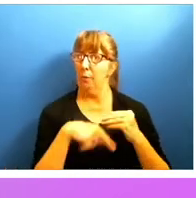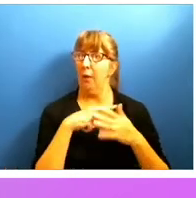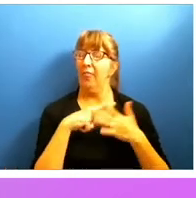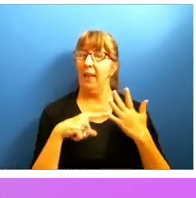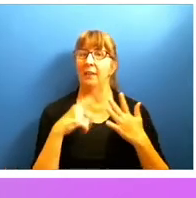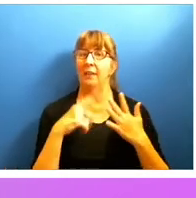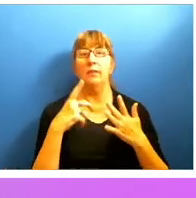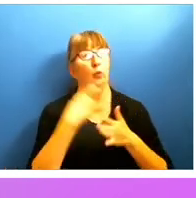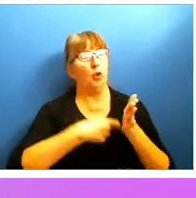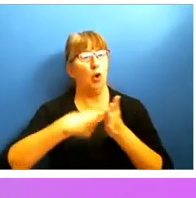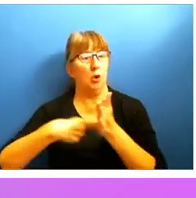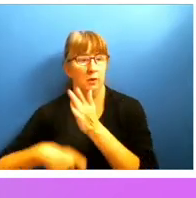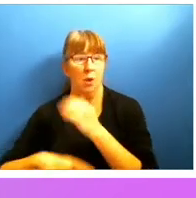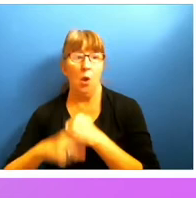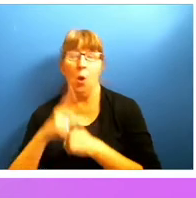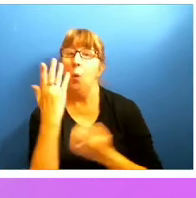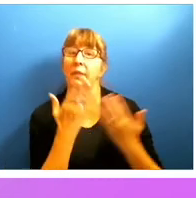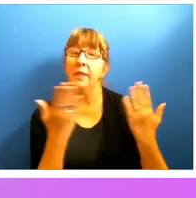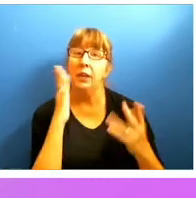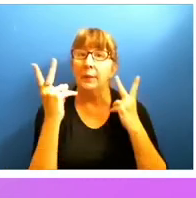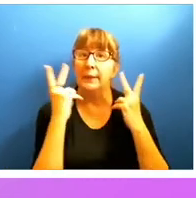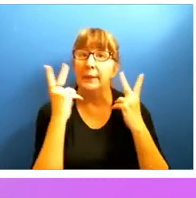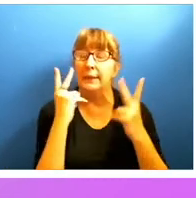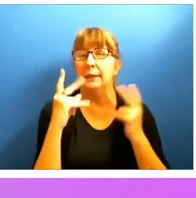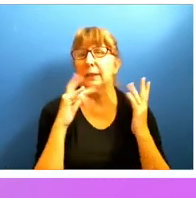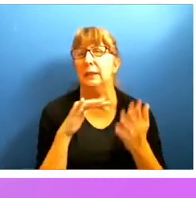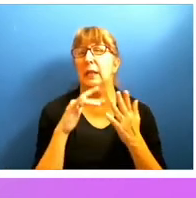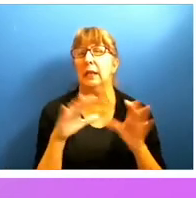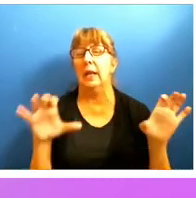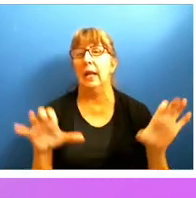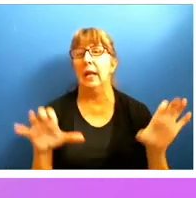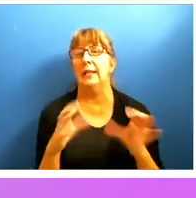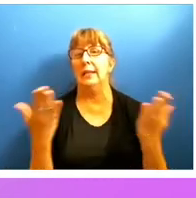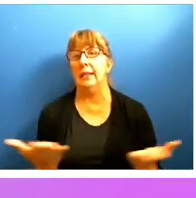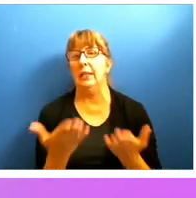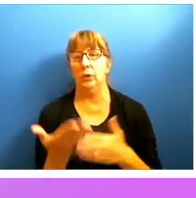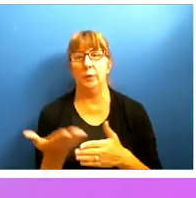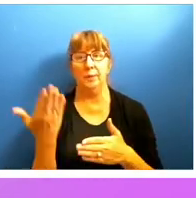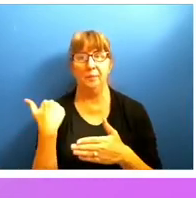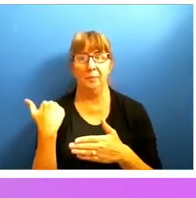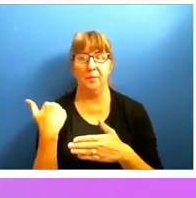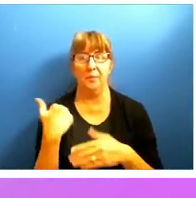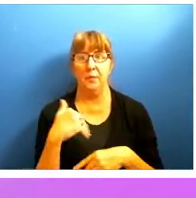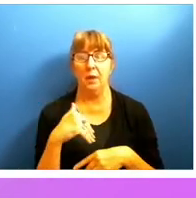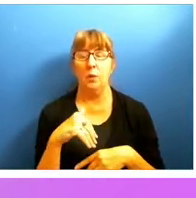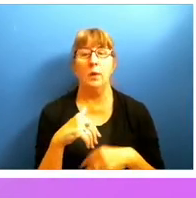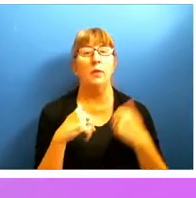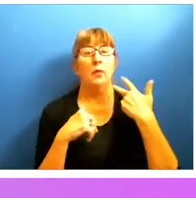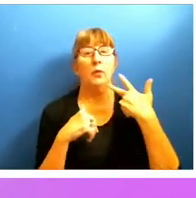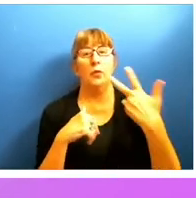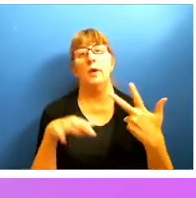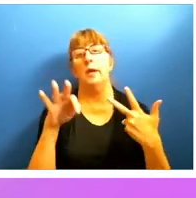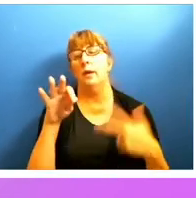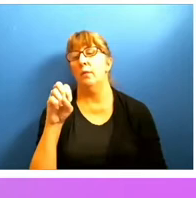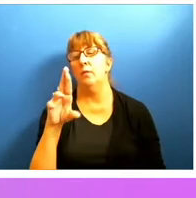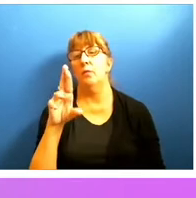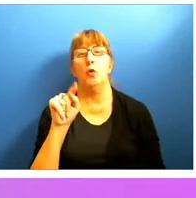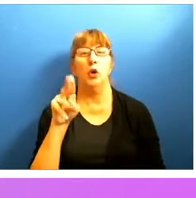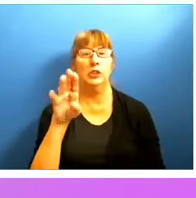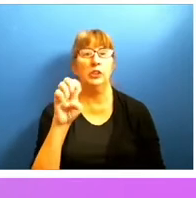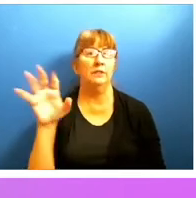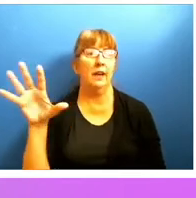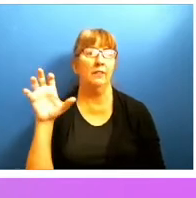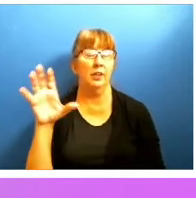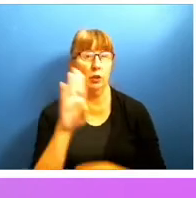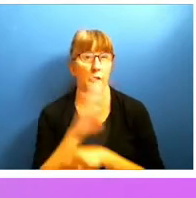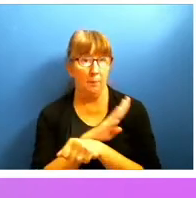one of the things you'll see here is the study that I did here, again, with three Fortune 500 companies, was to look and see what the actual cost of